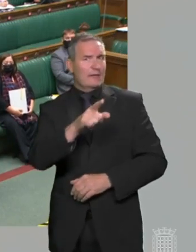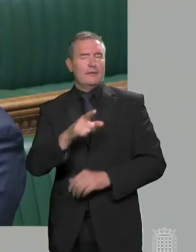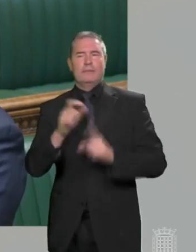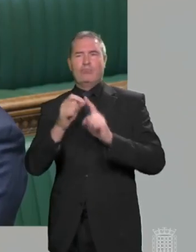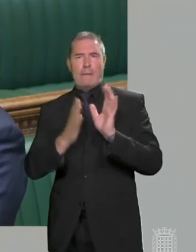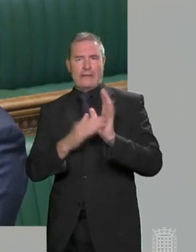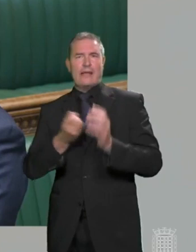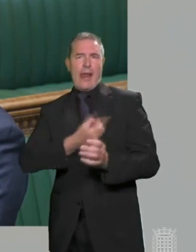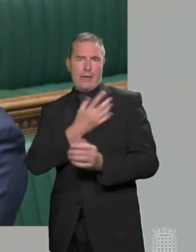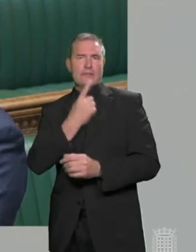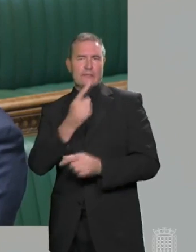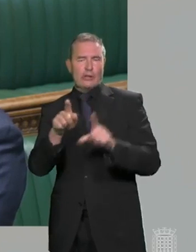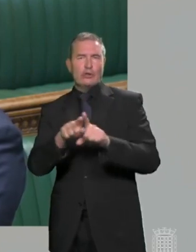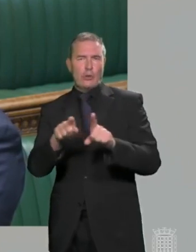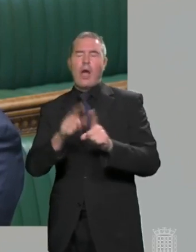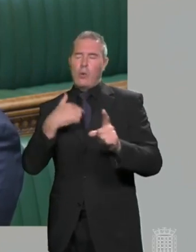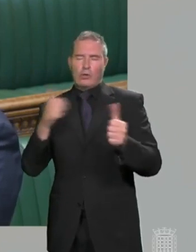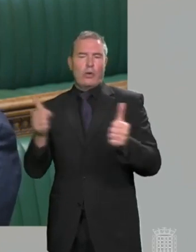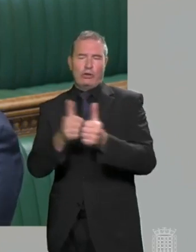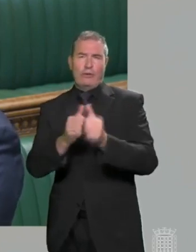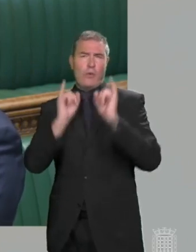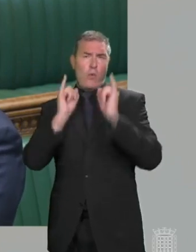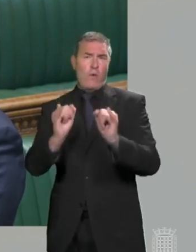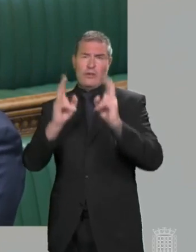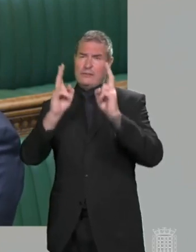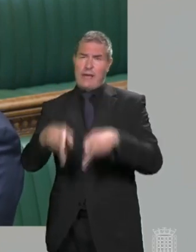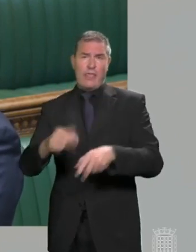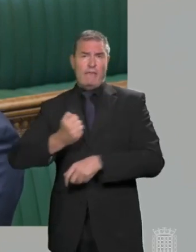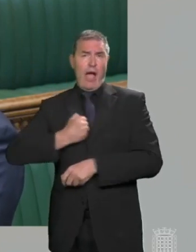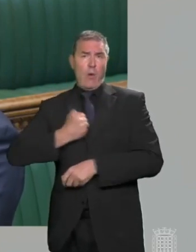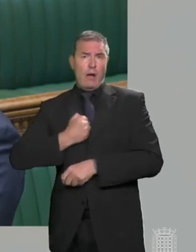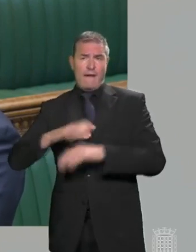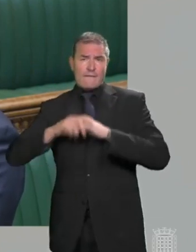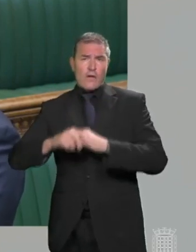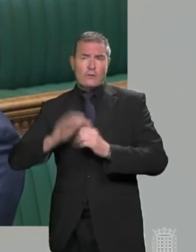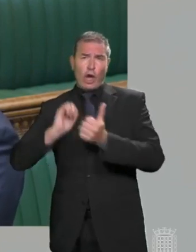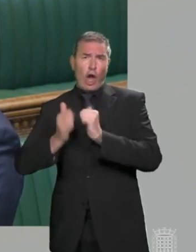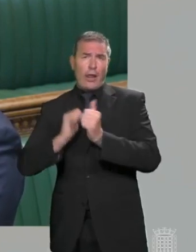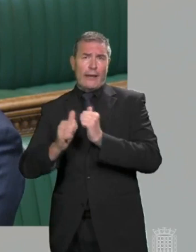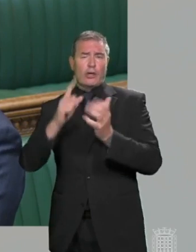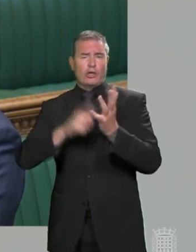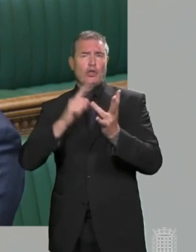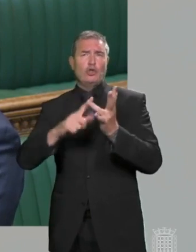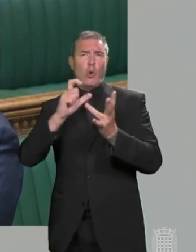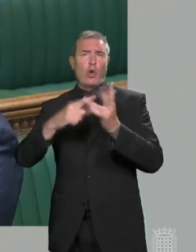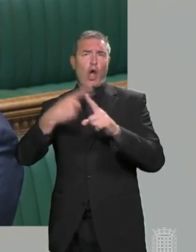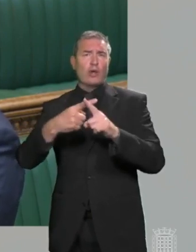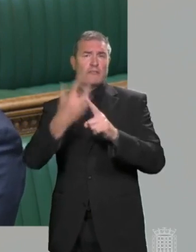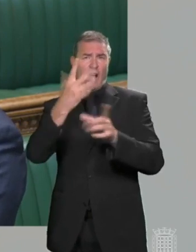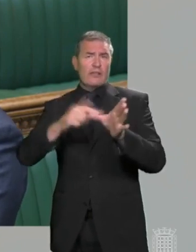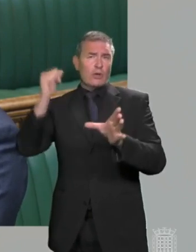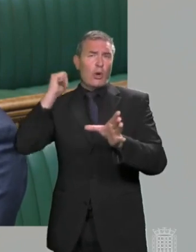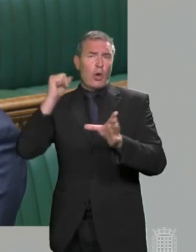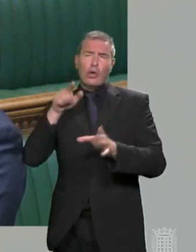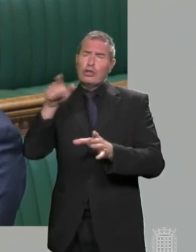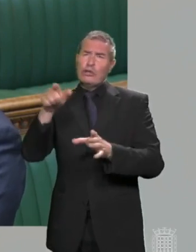Leader of the Opposition, and the absolutely brutal death of our friend and colleague, Jo Cox, five years ago, a woman that was dedicated to